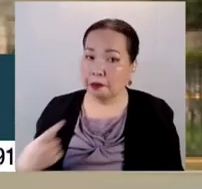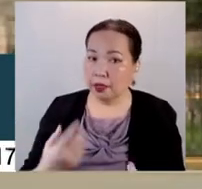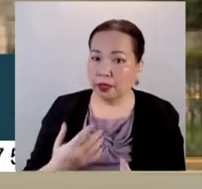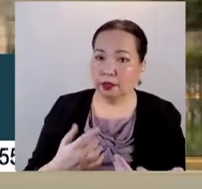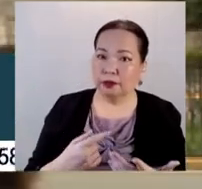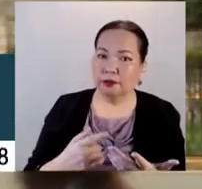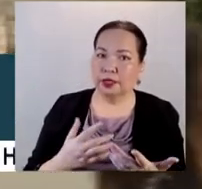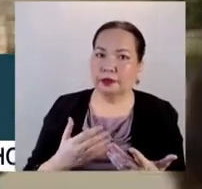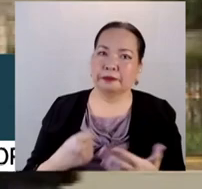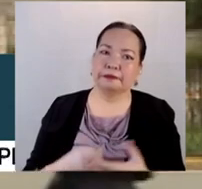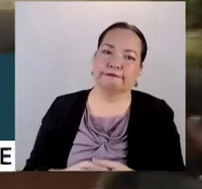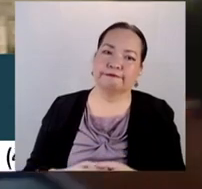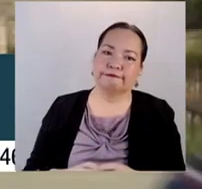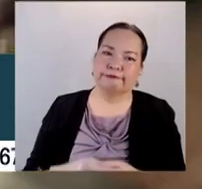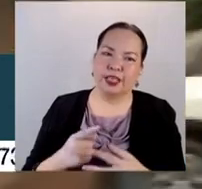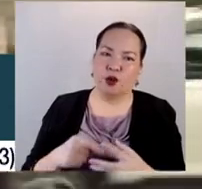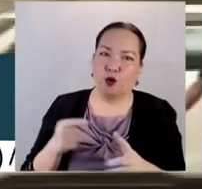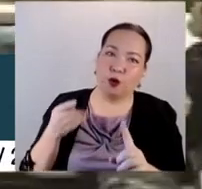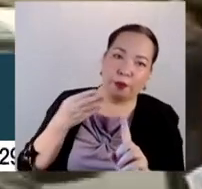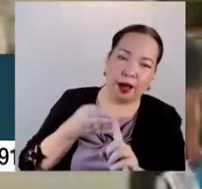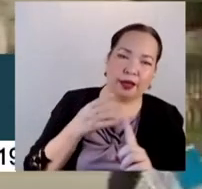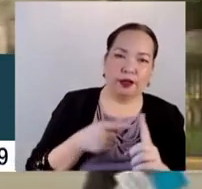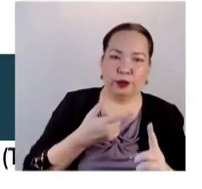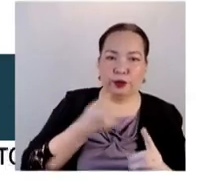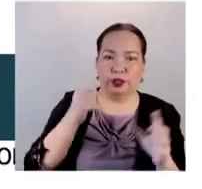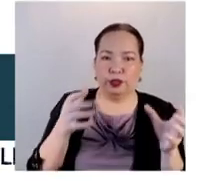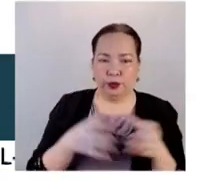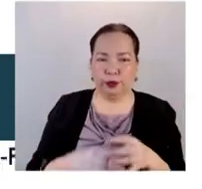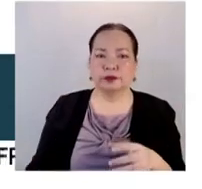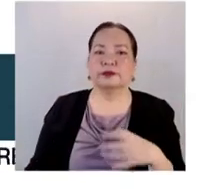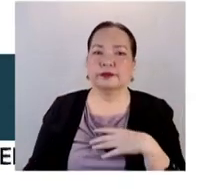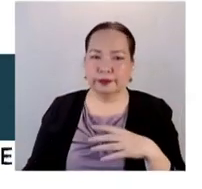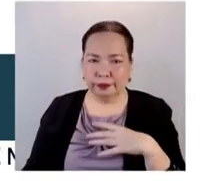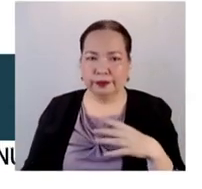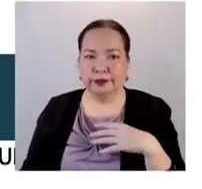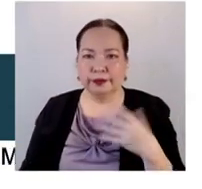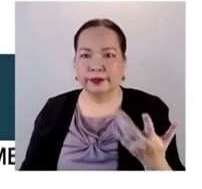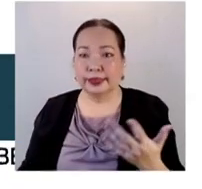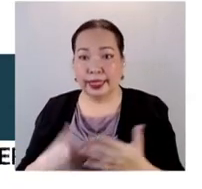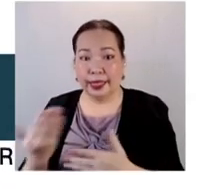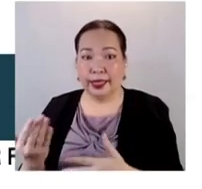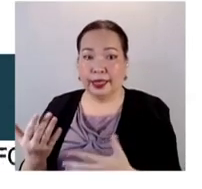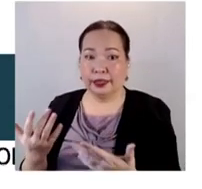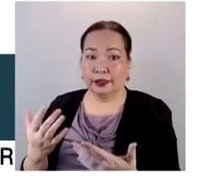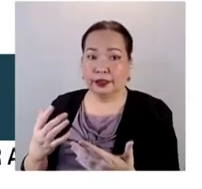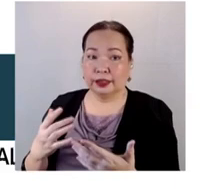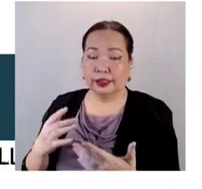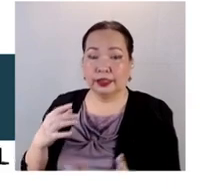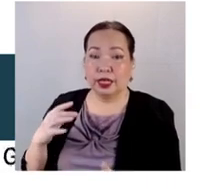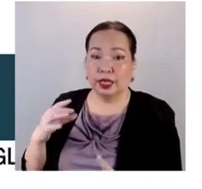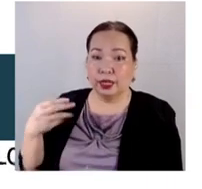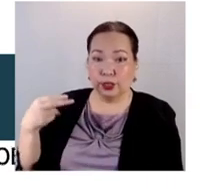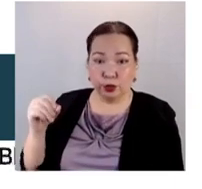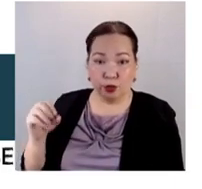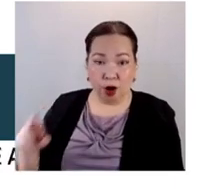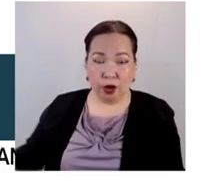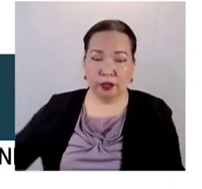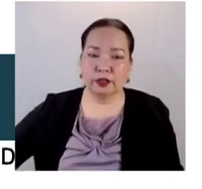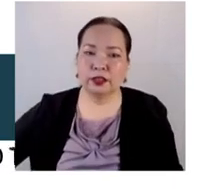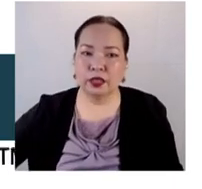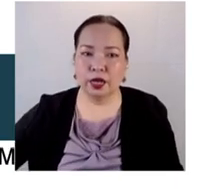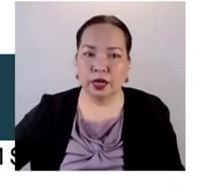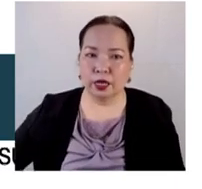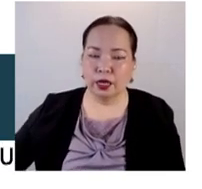prejudicial to the winning party. Understood. Let's go now to the House of Representatives, Chairman Garcia. As you know, there now is a bill against